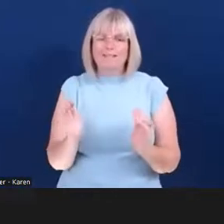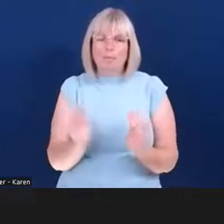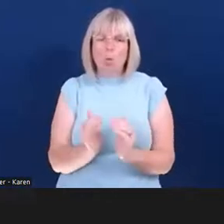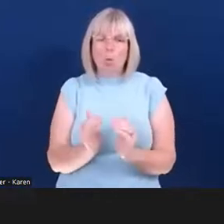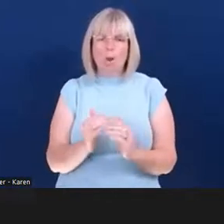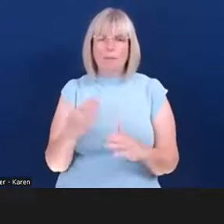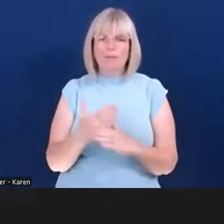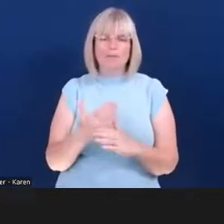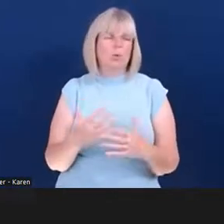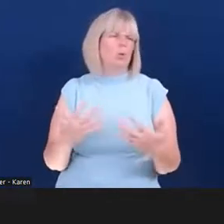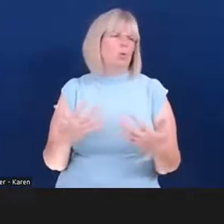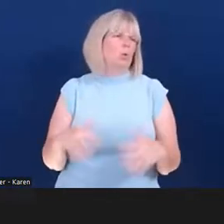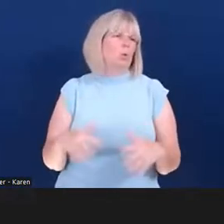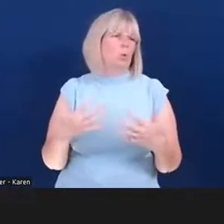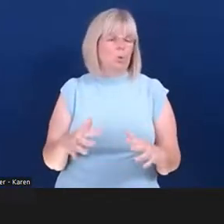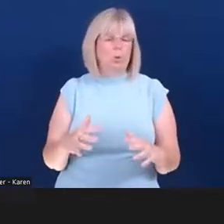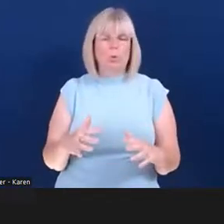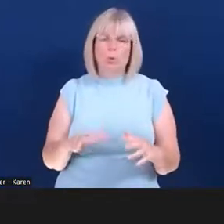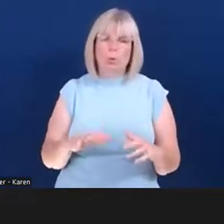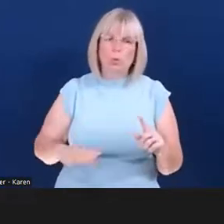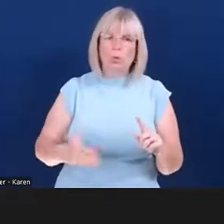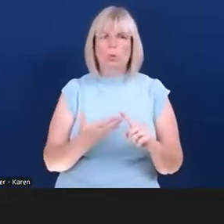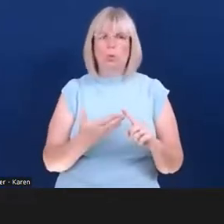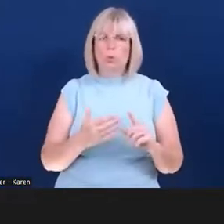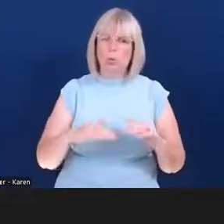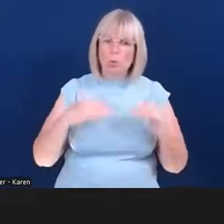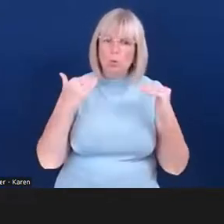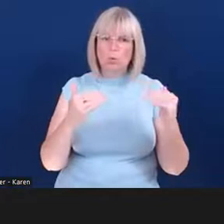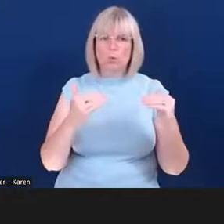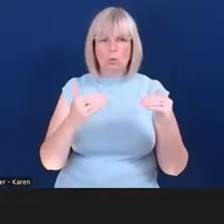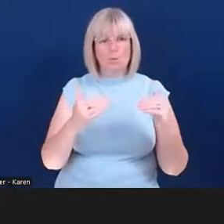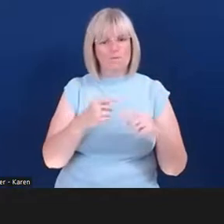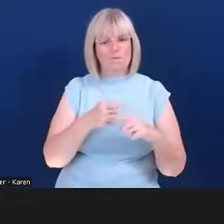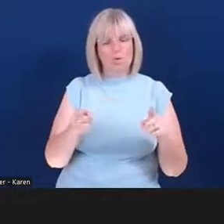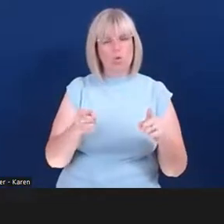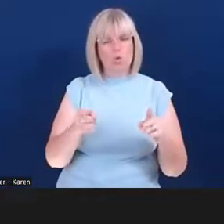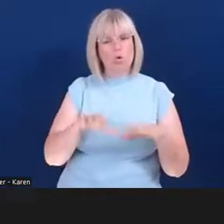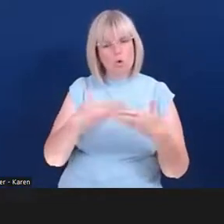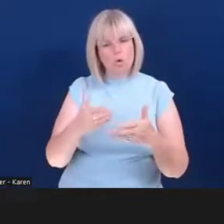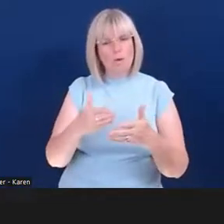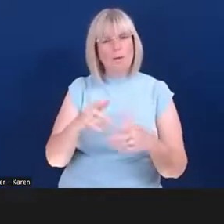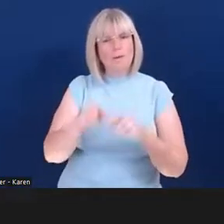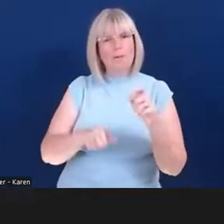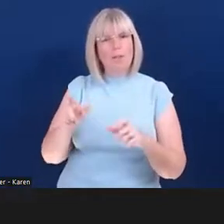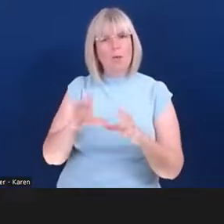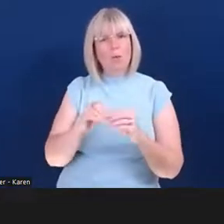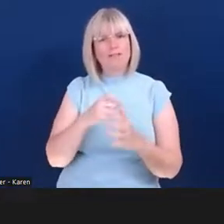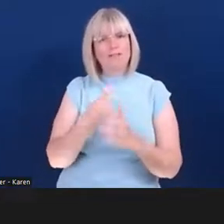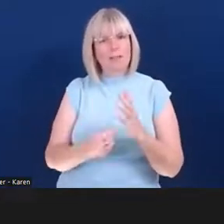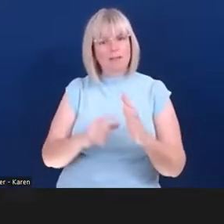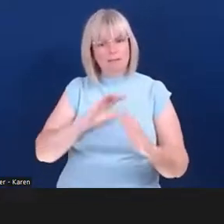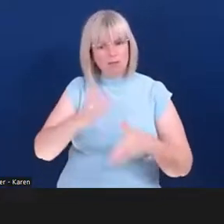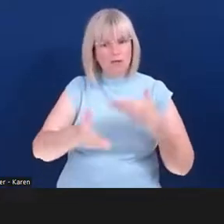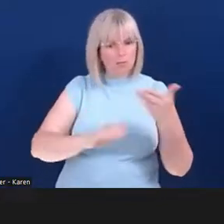larger corporate enterprises when it comes to providing opportunities for people with disabilities. And at FSB we want to see